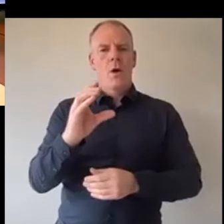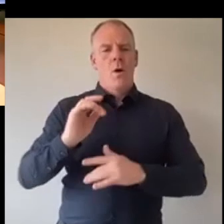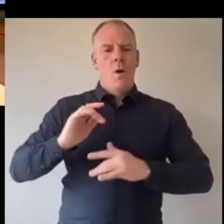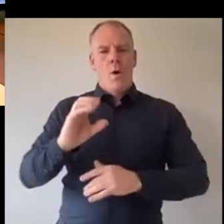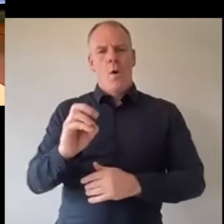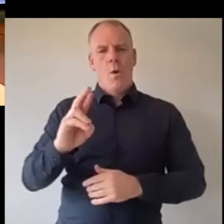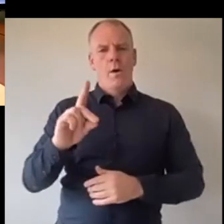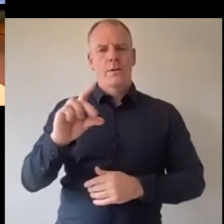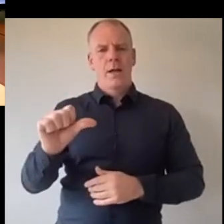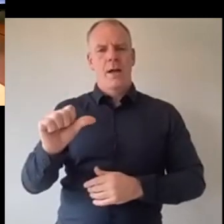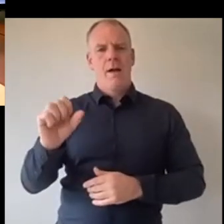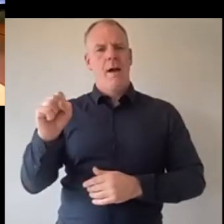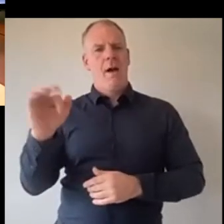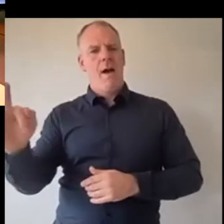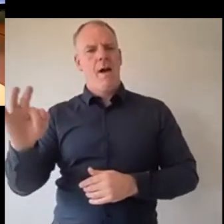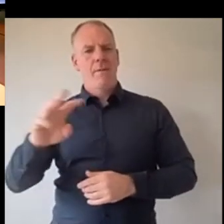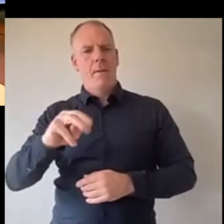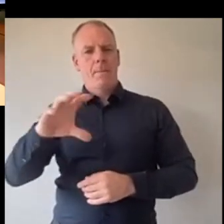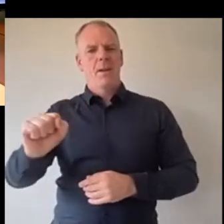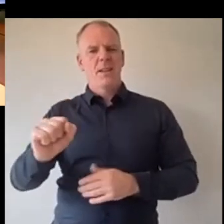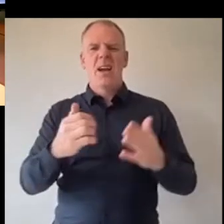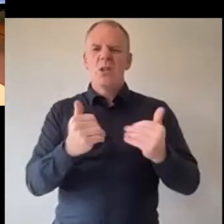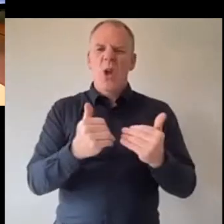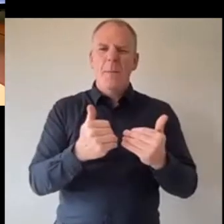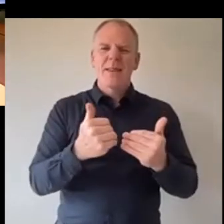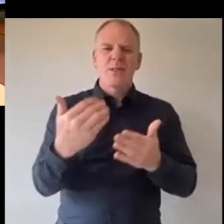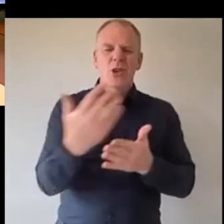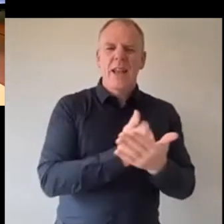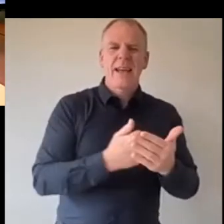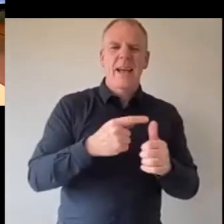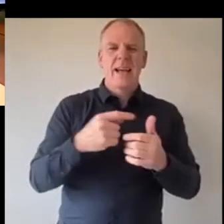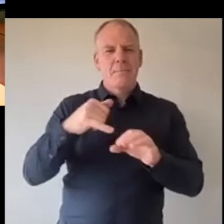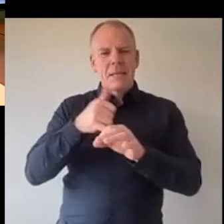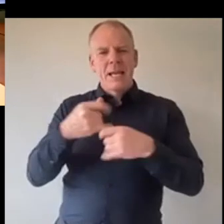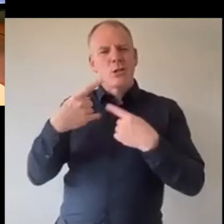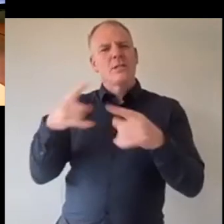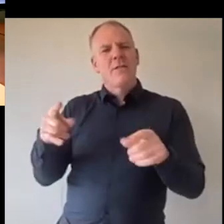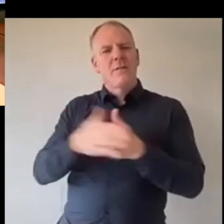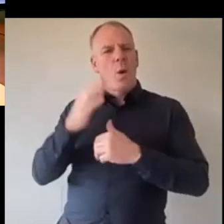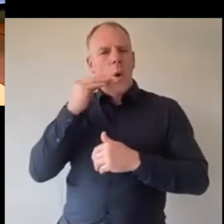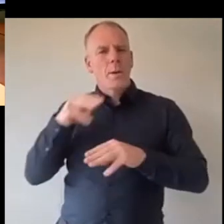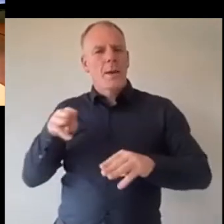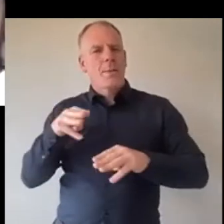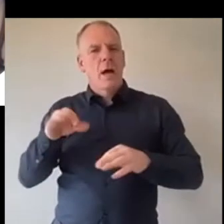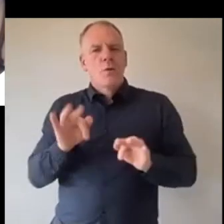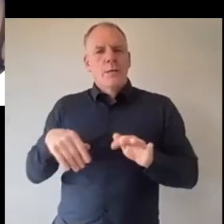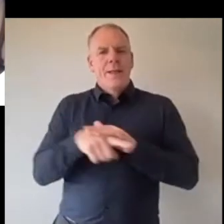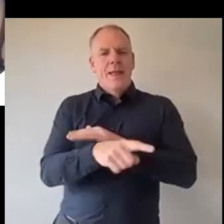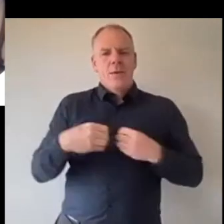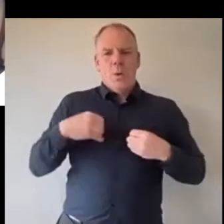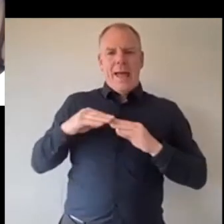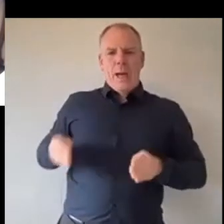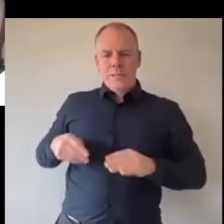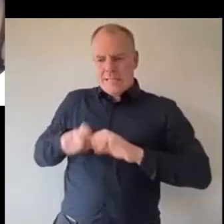we did a lot of shopping runs and medication runs to old people and people that were too afraid to leave their house and how